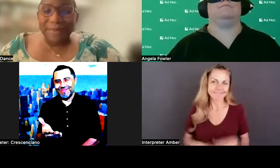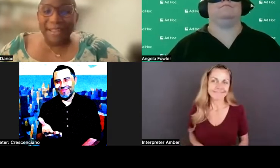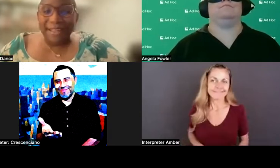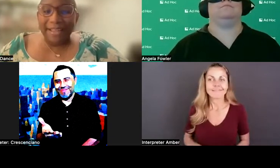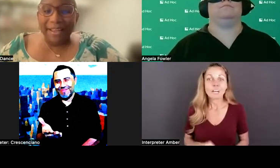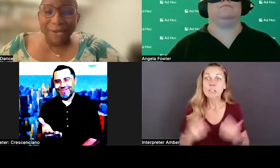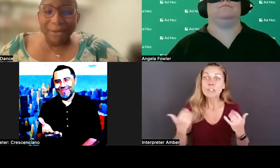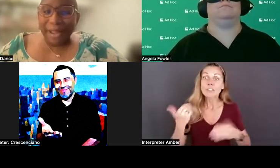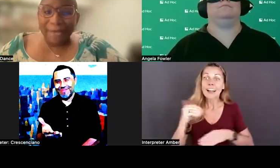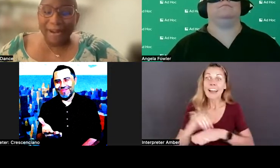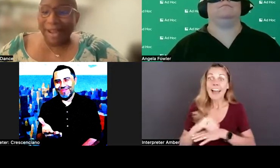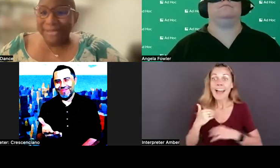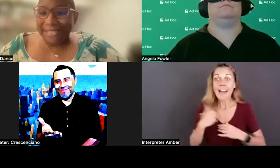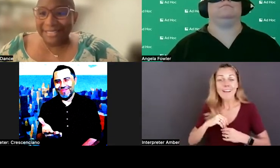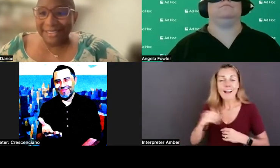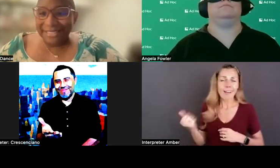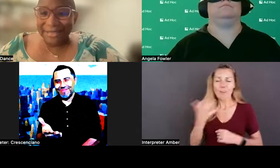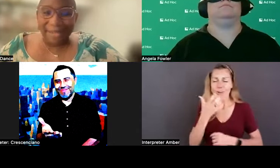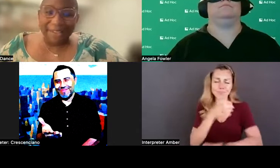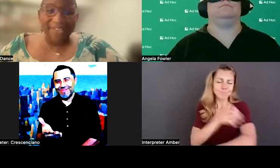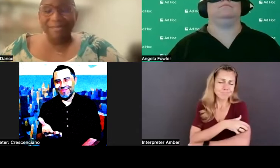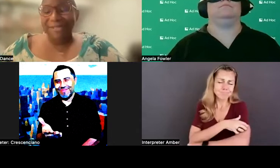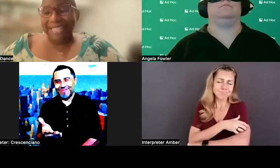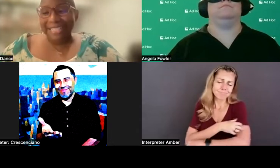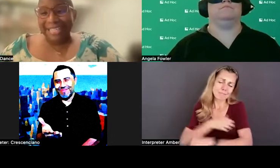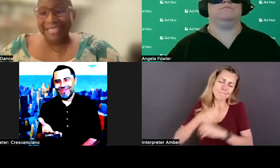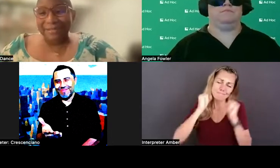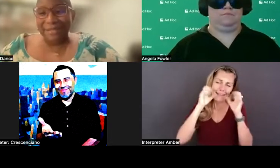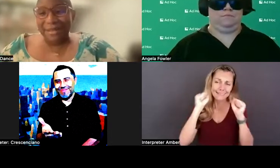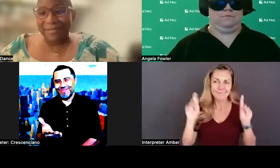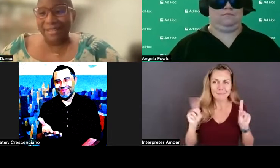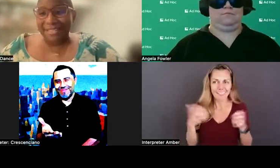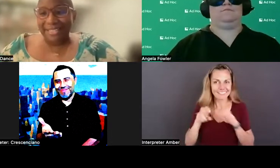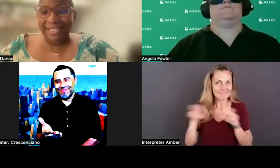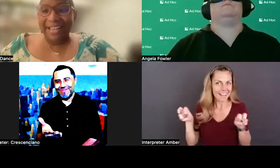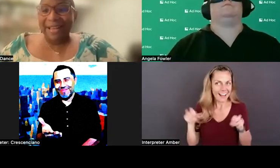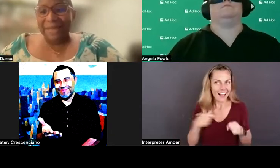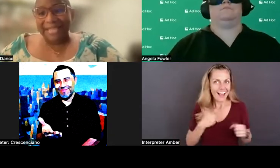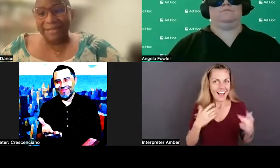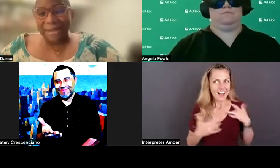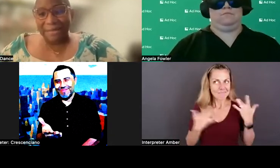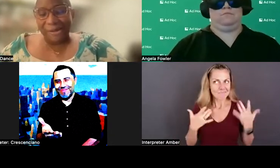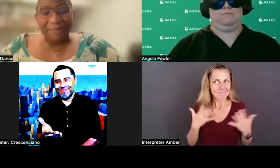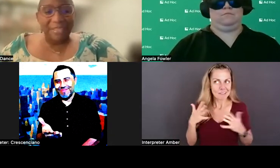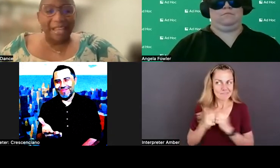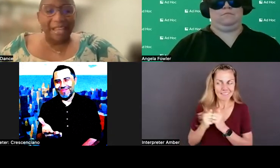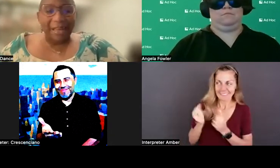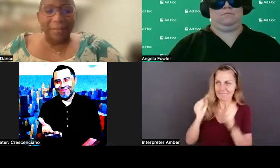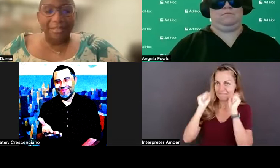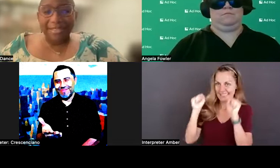joined by other powerhouses on this panel. I'm really excited to be amongst these amazing people.